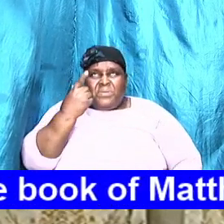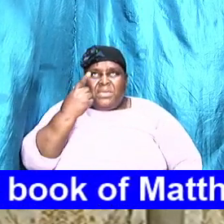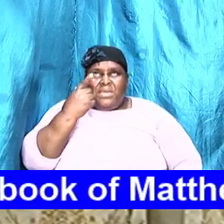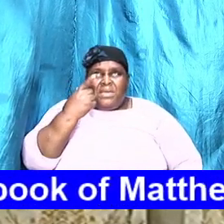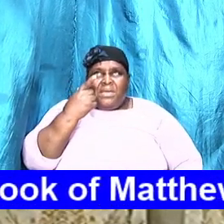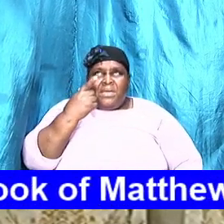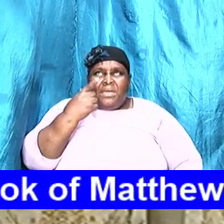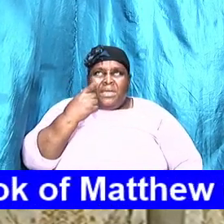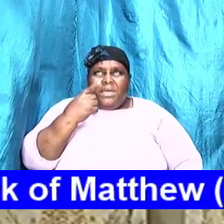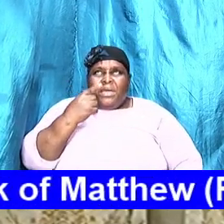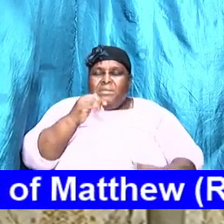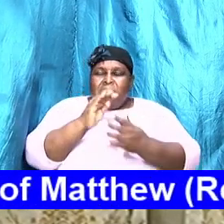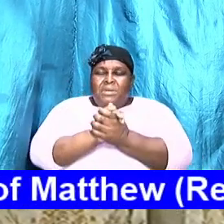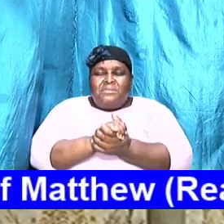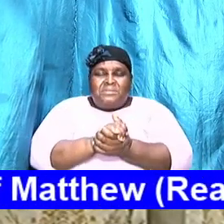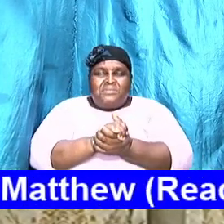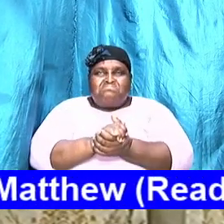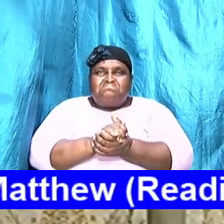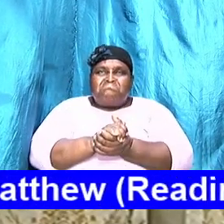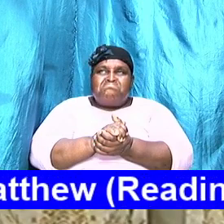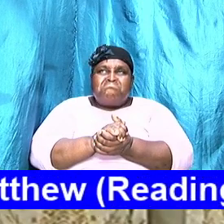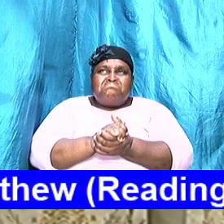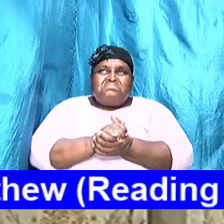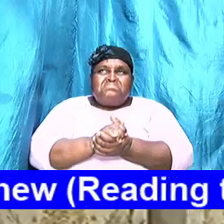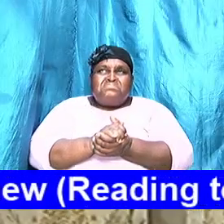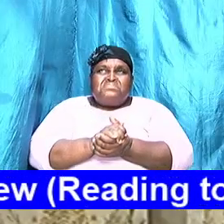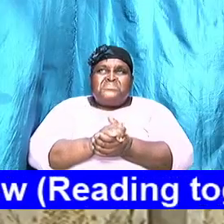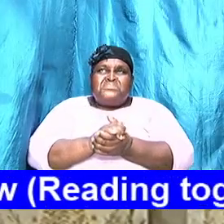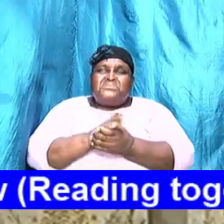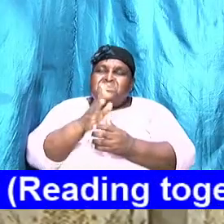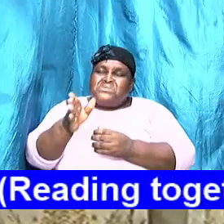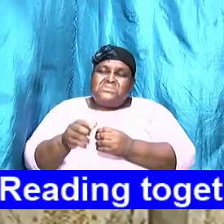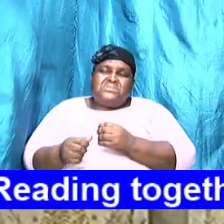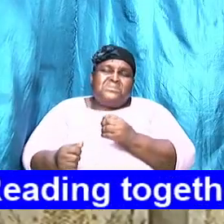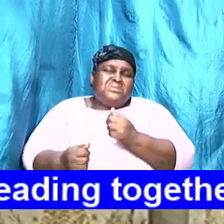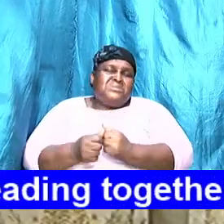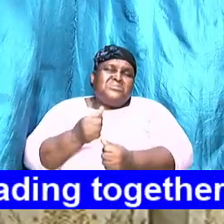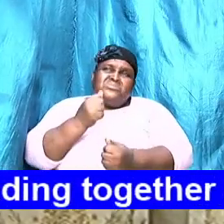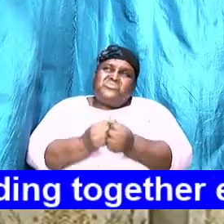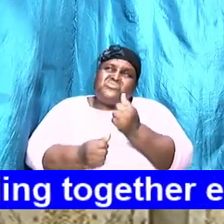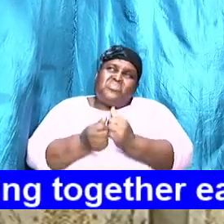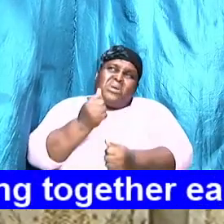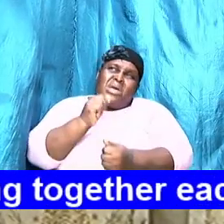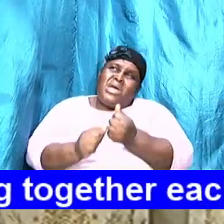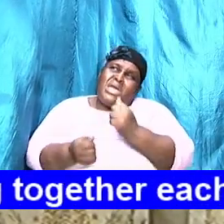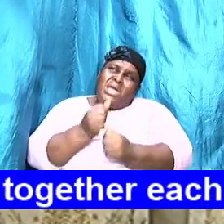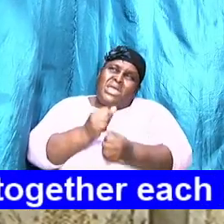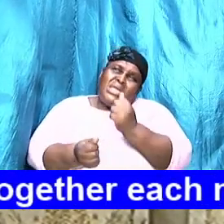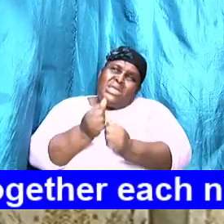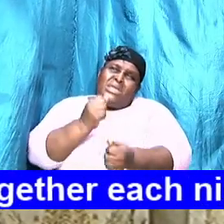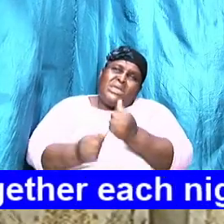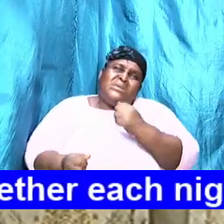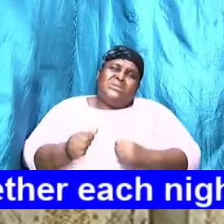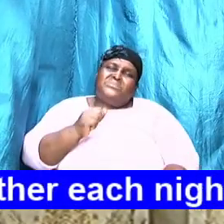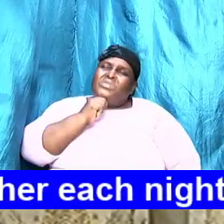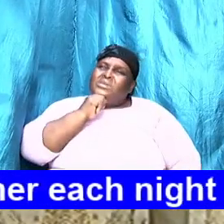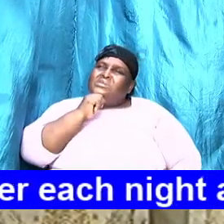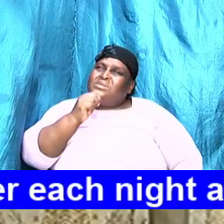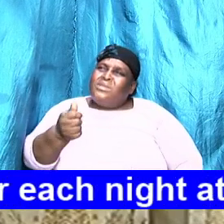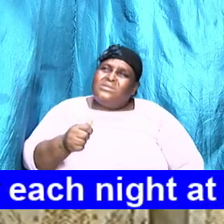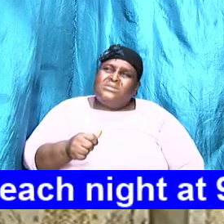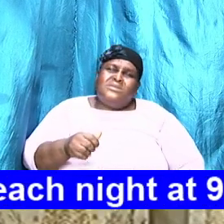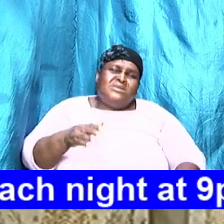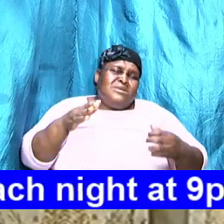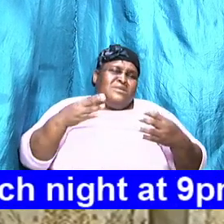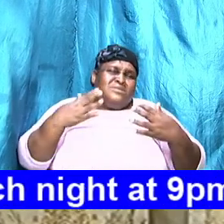continues to deteriorate. It is not attended to. It is not cauterized. Nothing is done